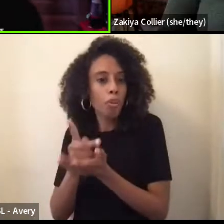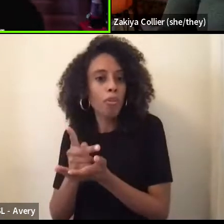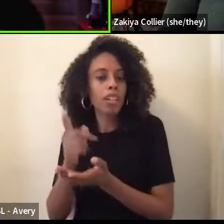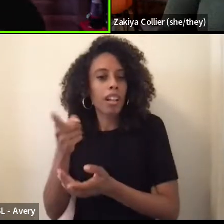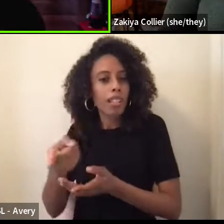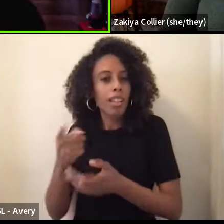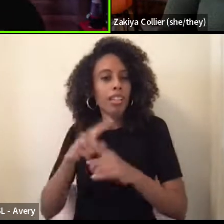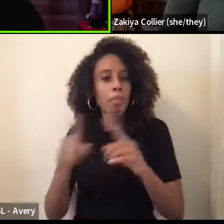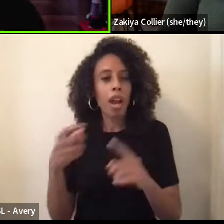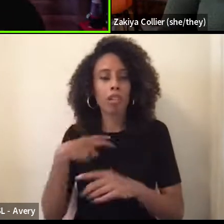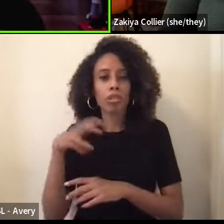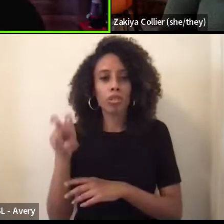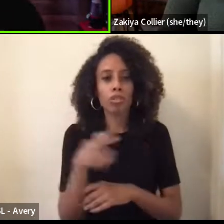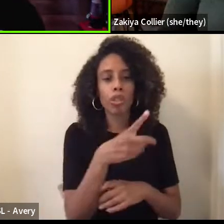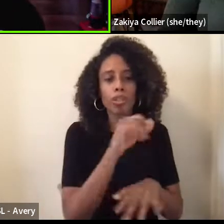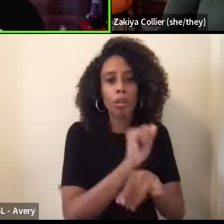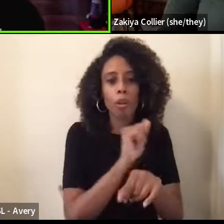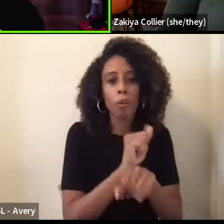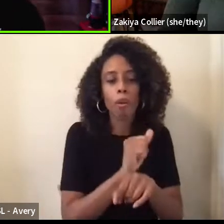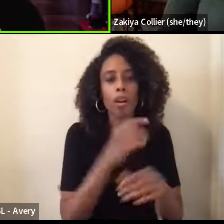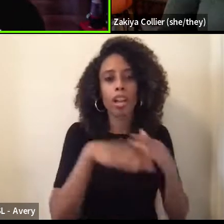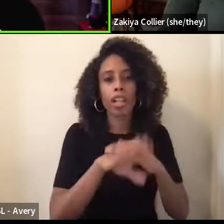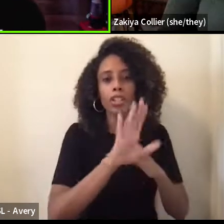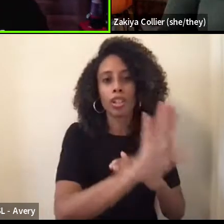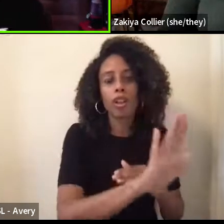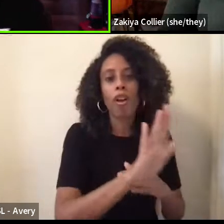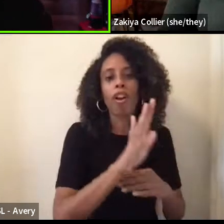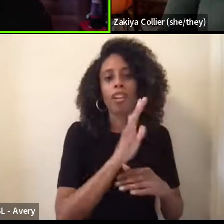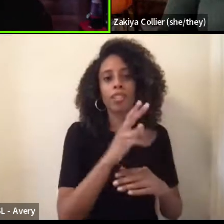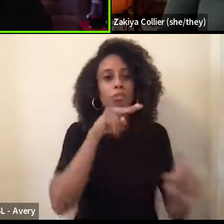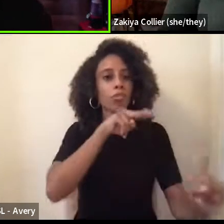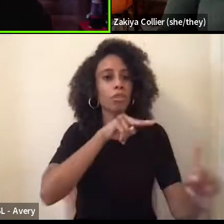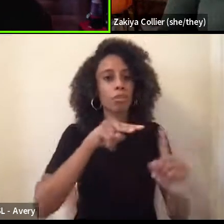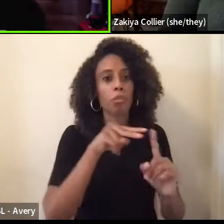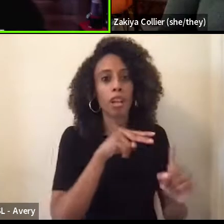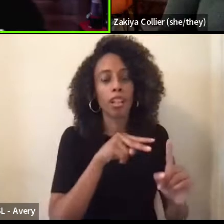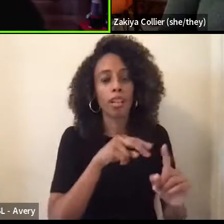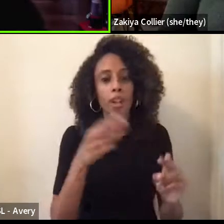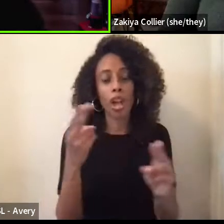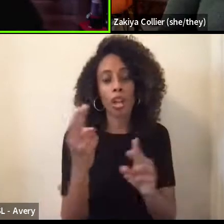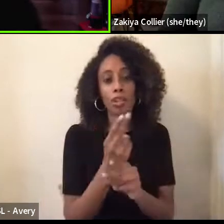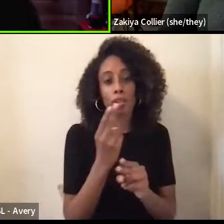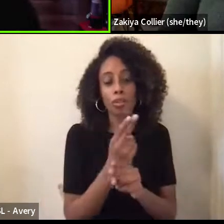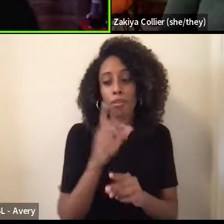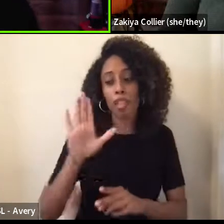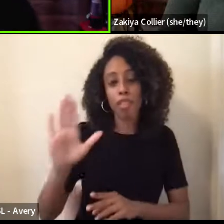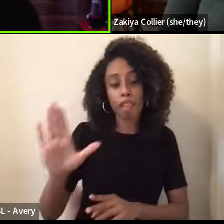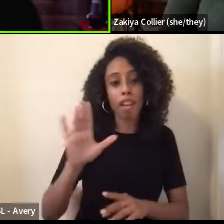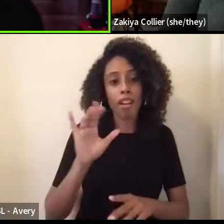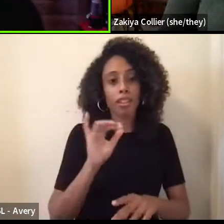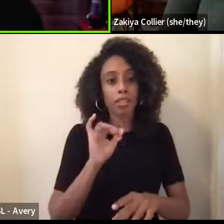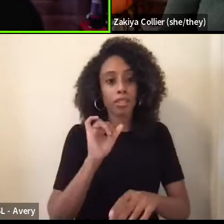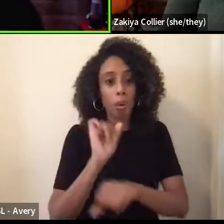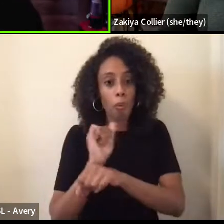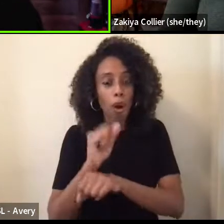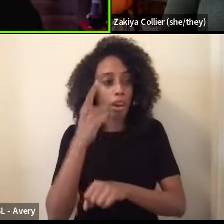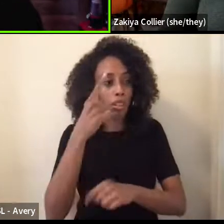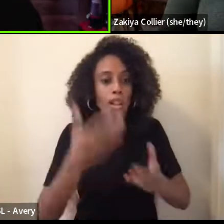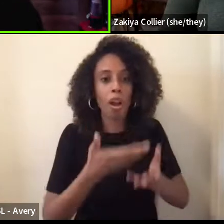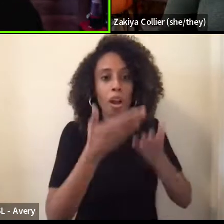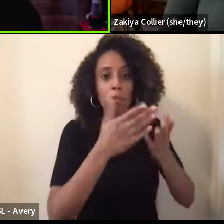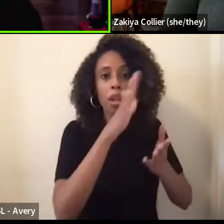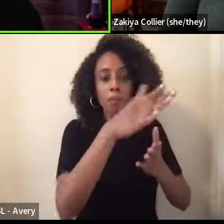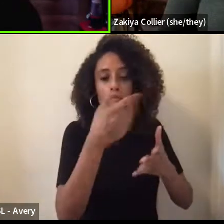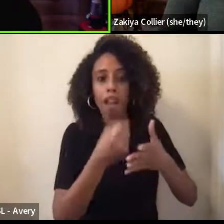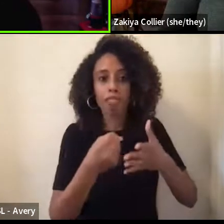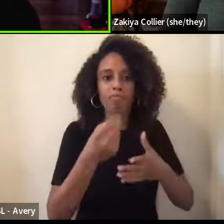into their own repertoire and then they use their use of it and their status to kind of say that they're doing it in this